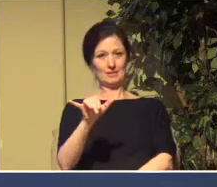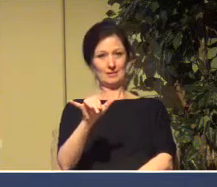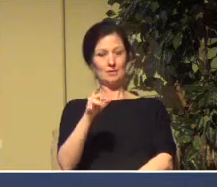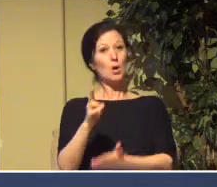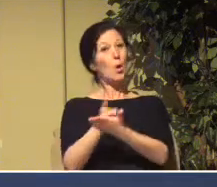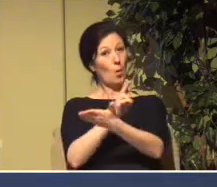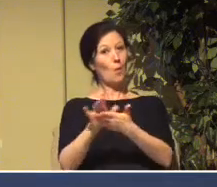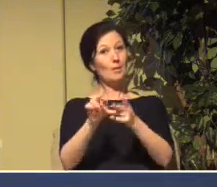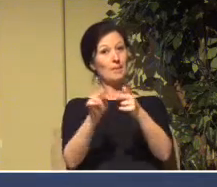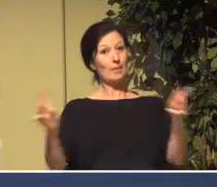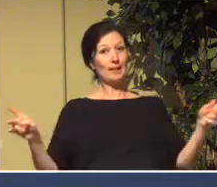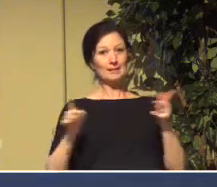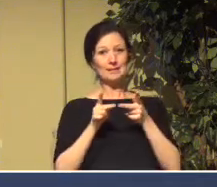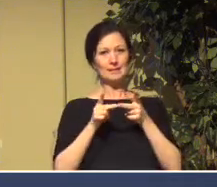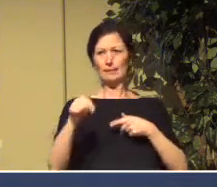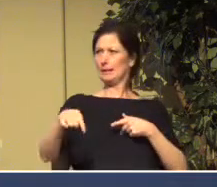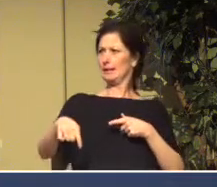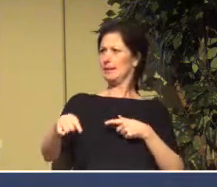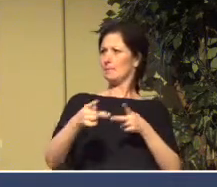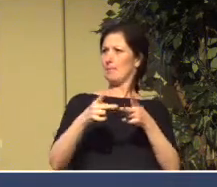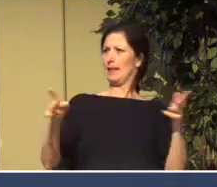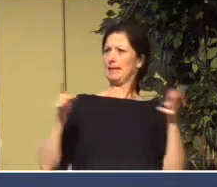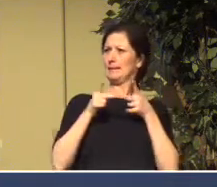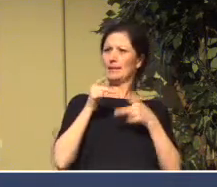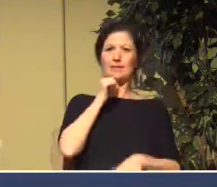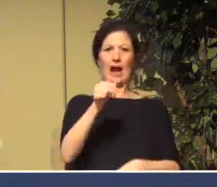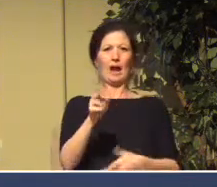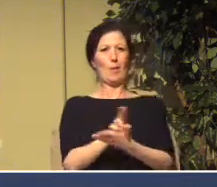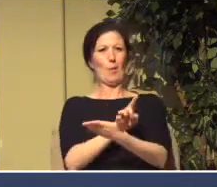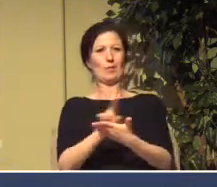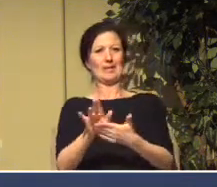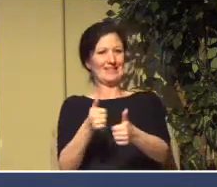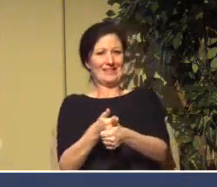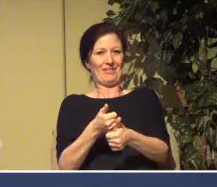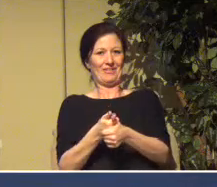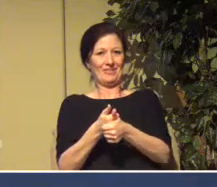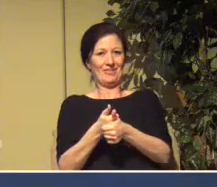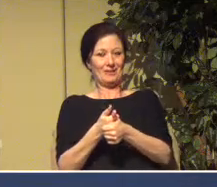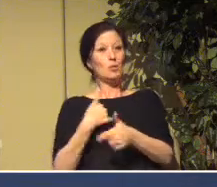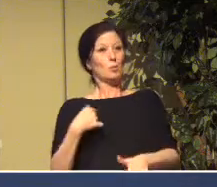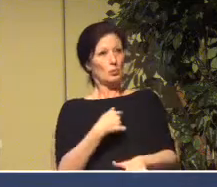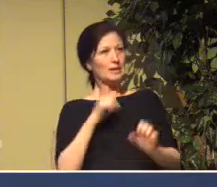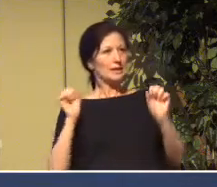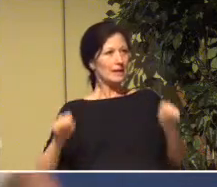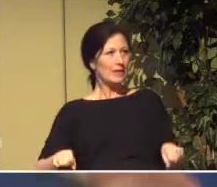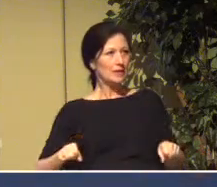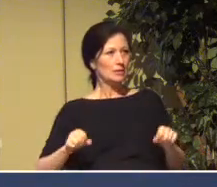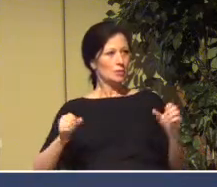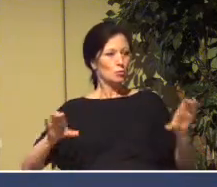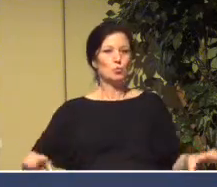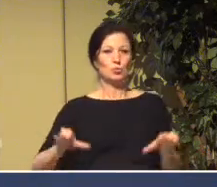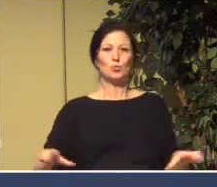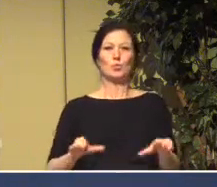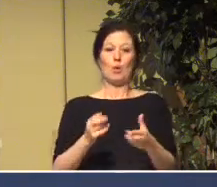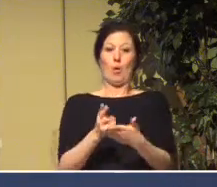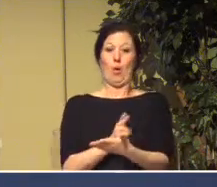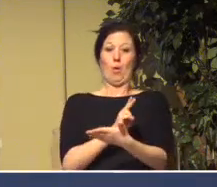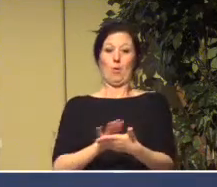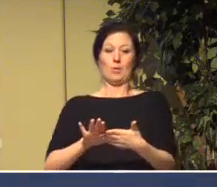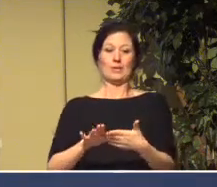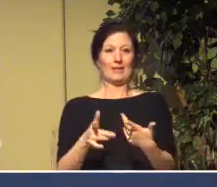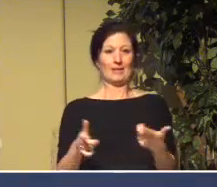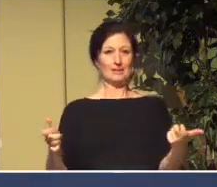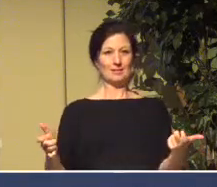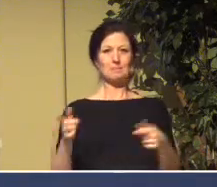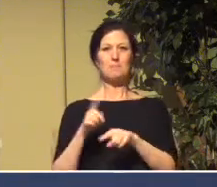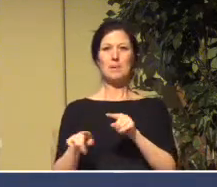this place is not holy. We do holy things in it when we worship. But the place itself is not holy. It is